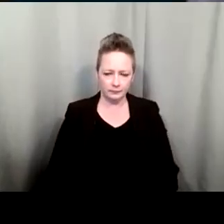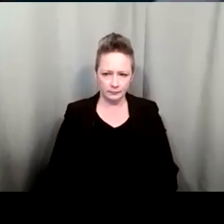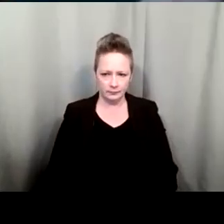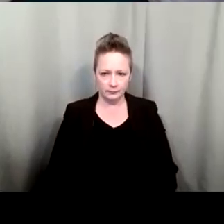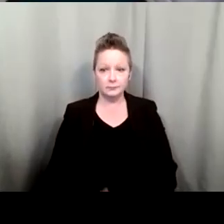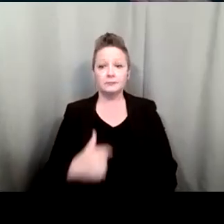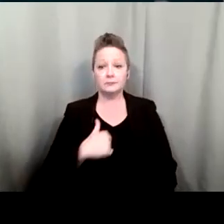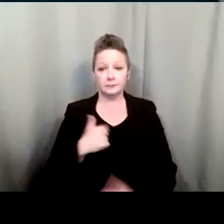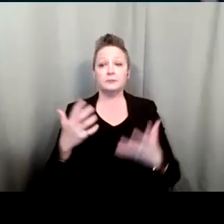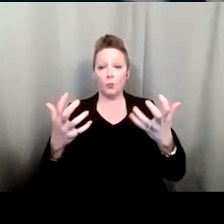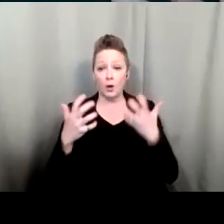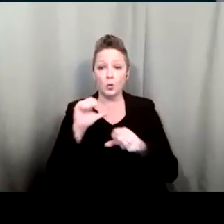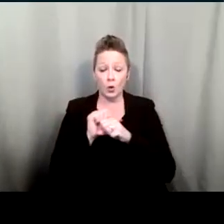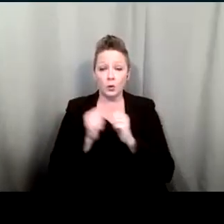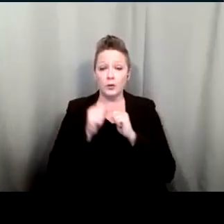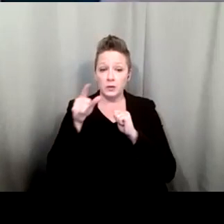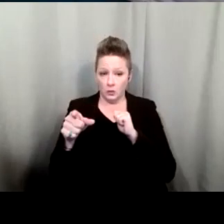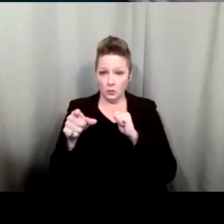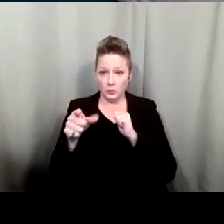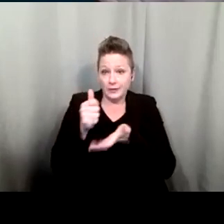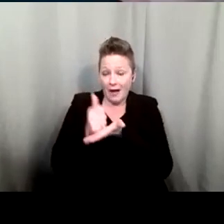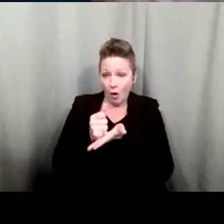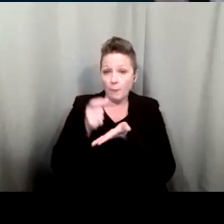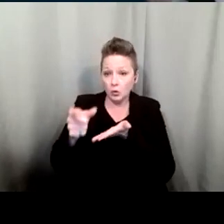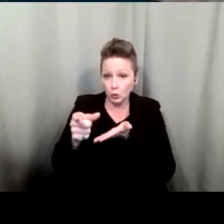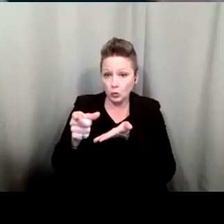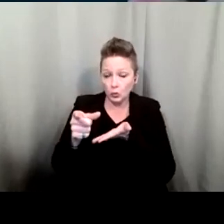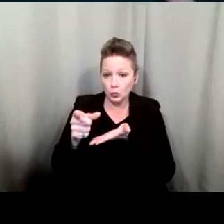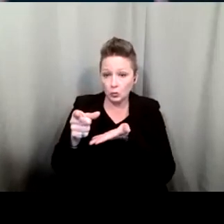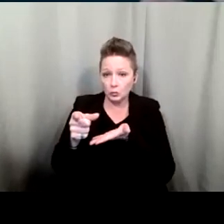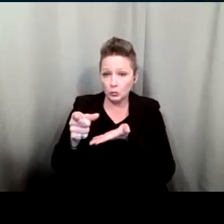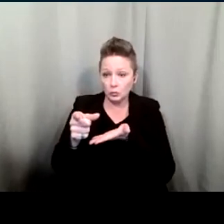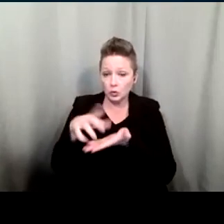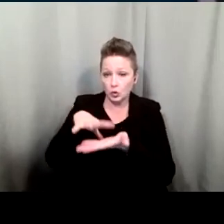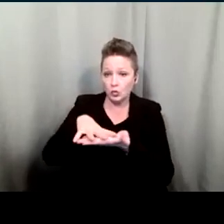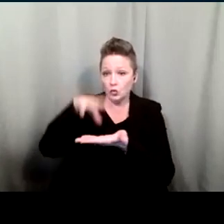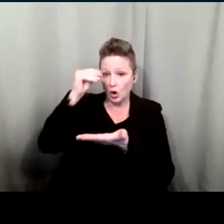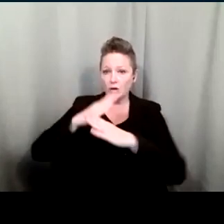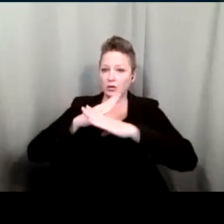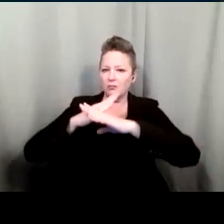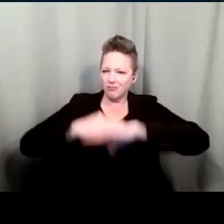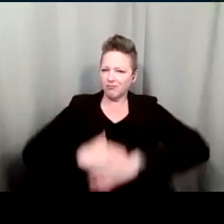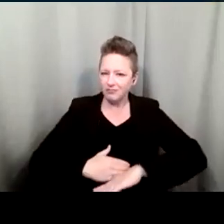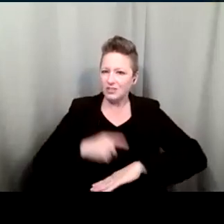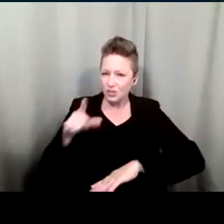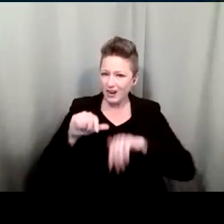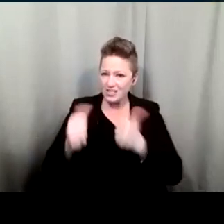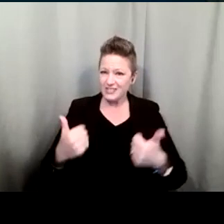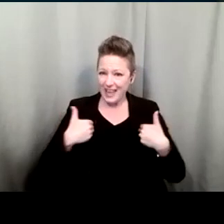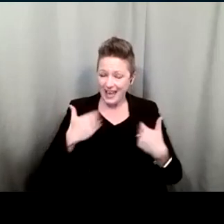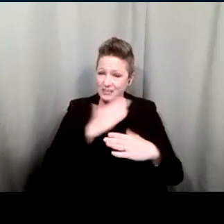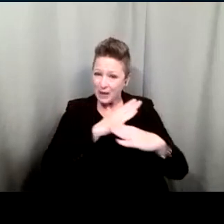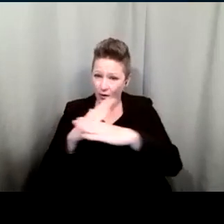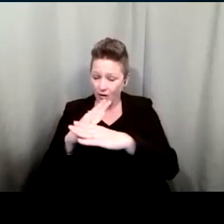I would like to work with you to help you to learn to remove the barriers that your agency your clinic